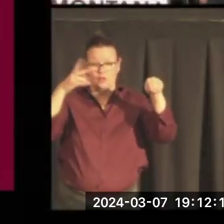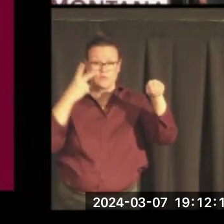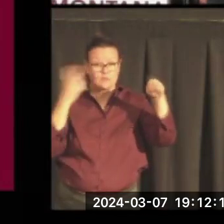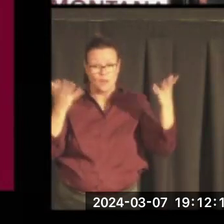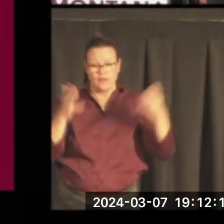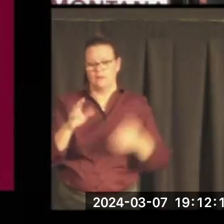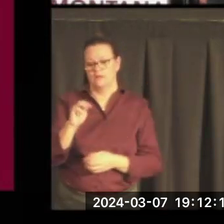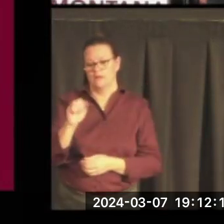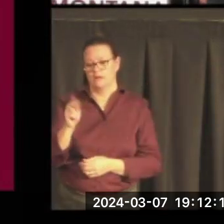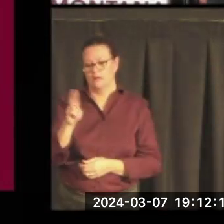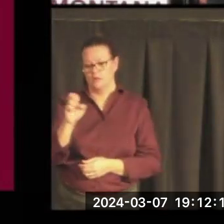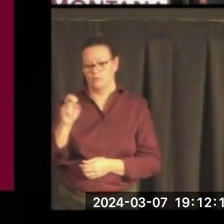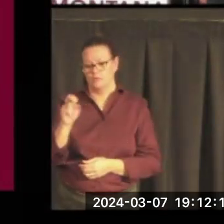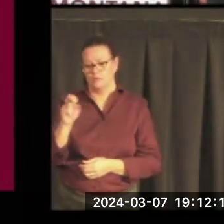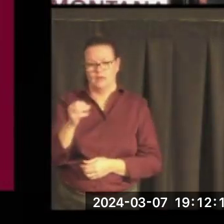Mike Mansfield Center.